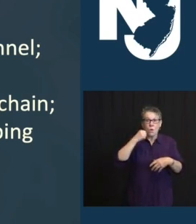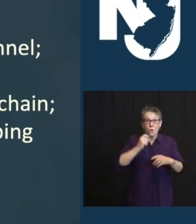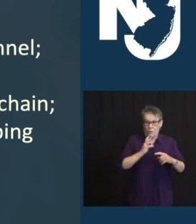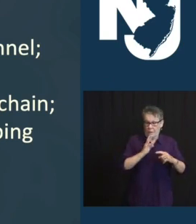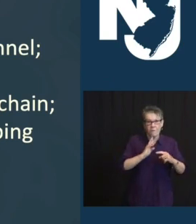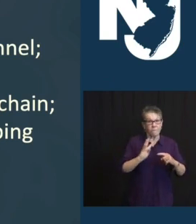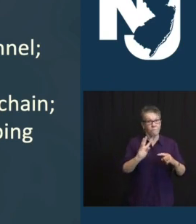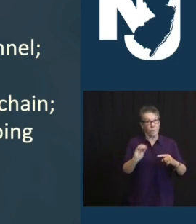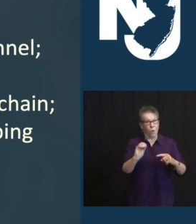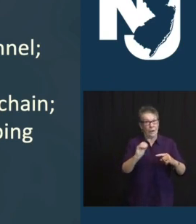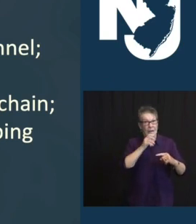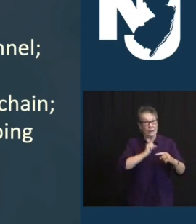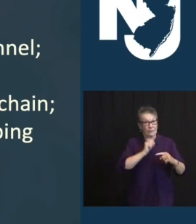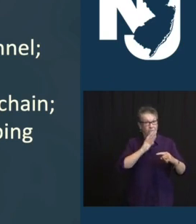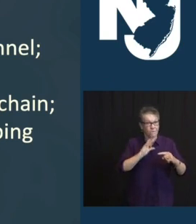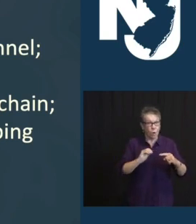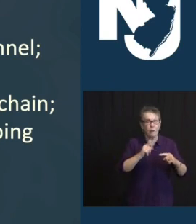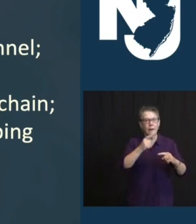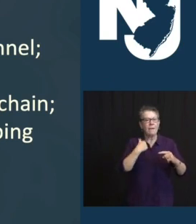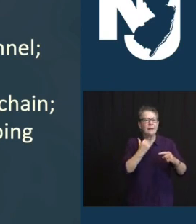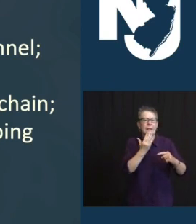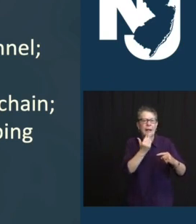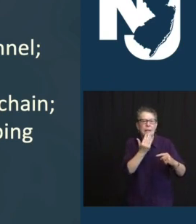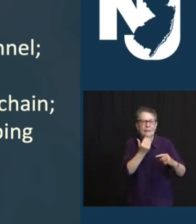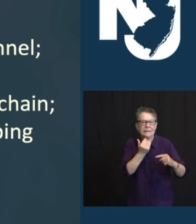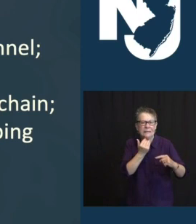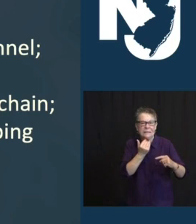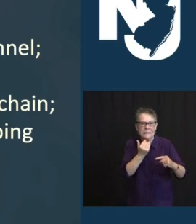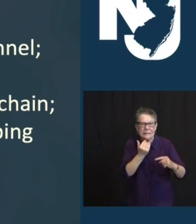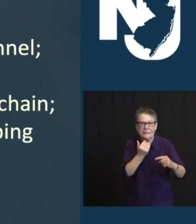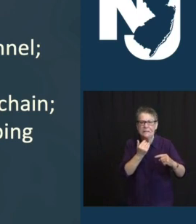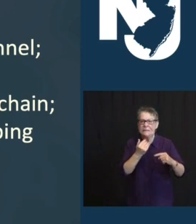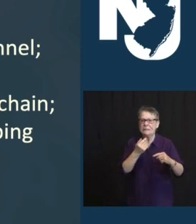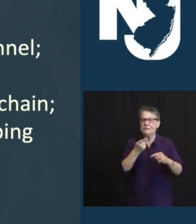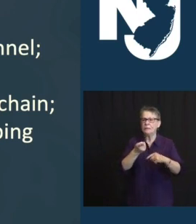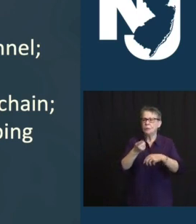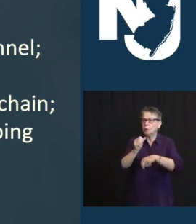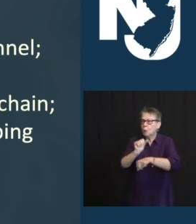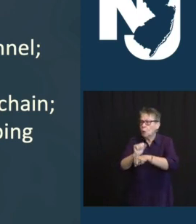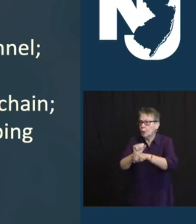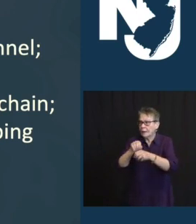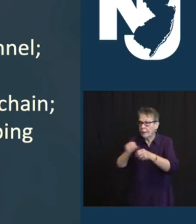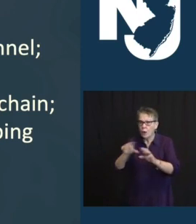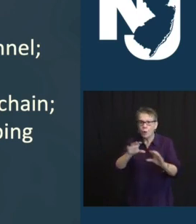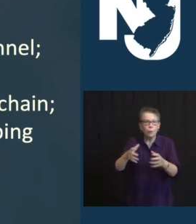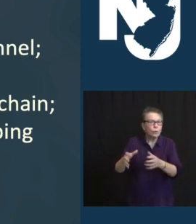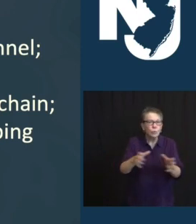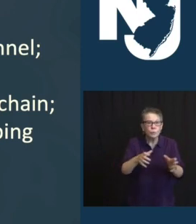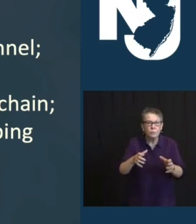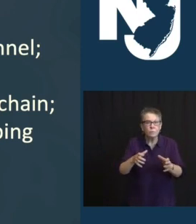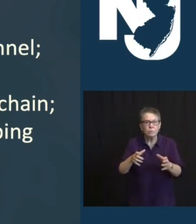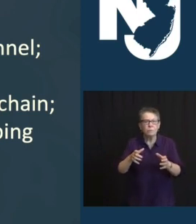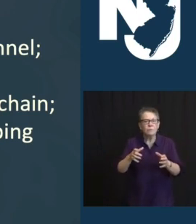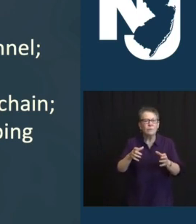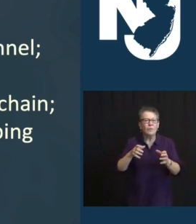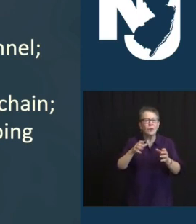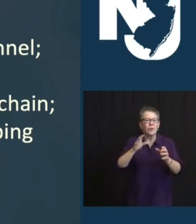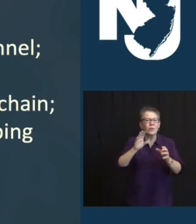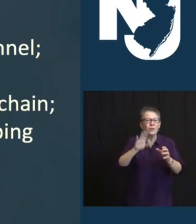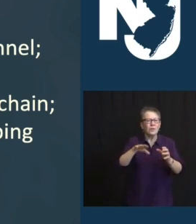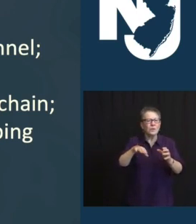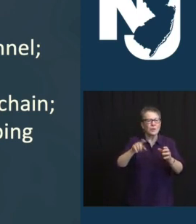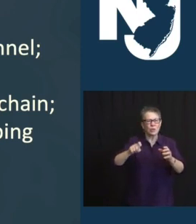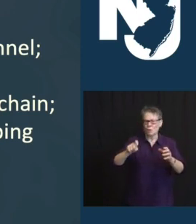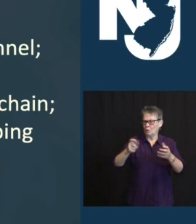EITHER IN ONE OF THESE IN INDUSTRY GROUPS OR IN THE GROUPS THAT ARE GOING LIVE ON MARCH 15TH, YOU'VE BEEN ELIGIBLE FOR SOME TIME, JUDY, I